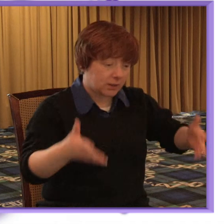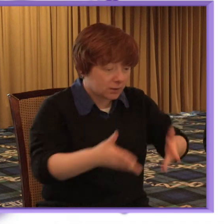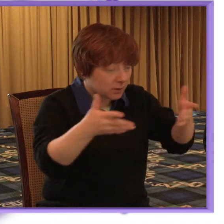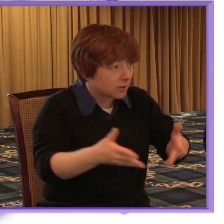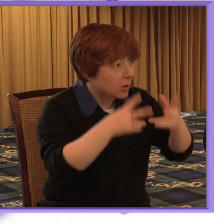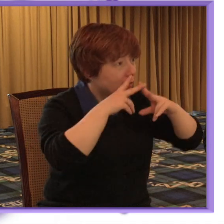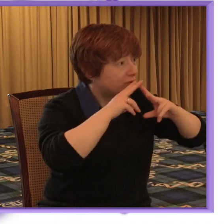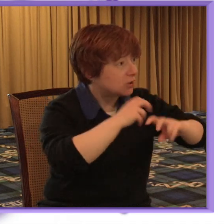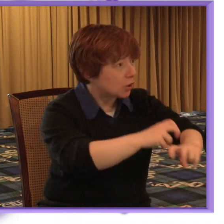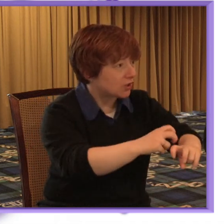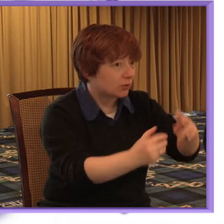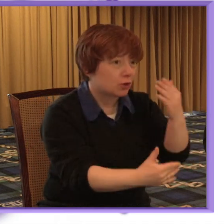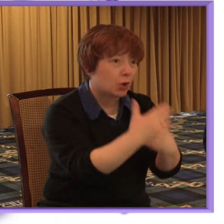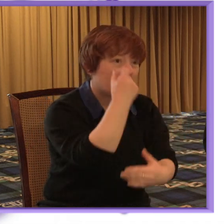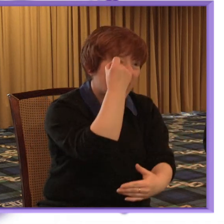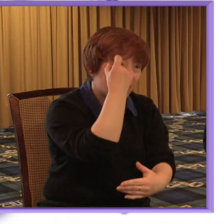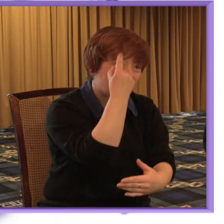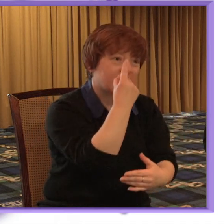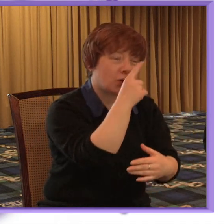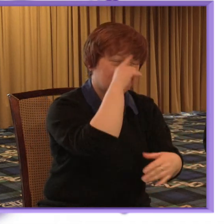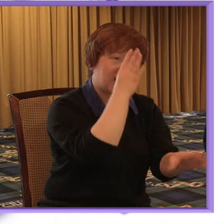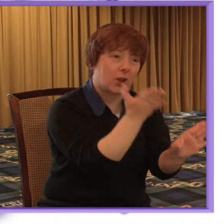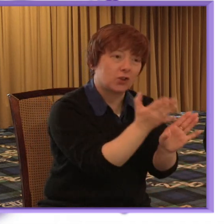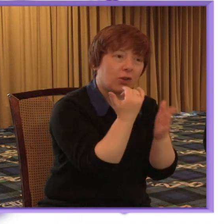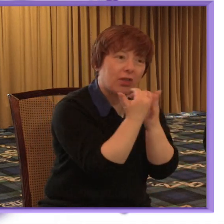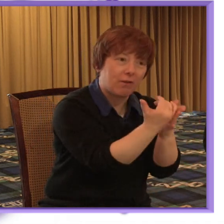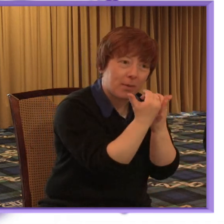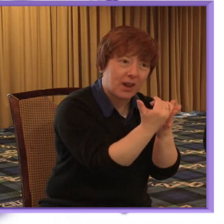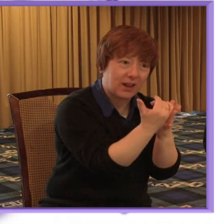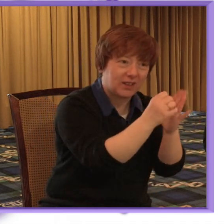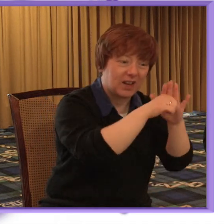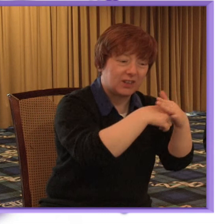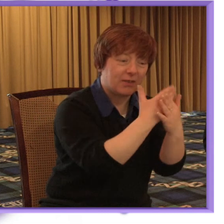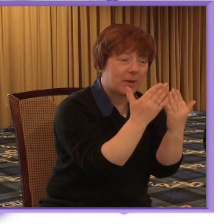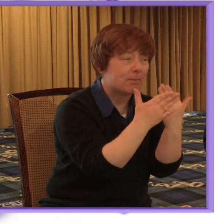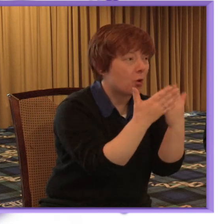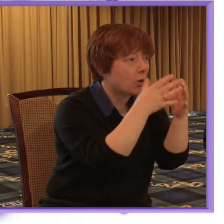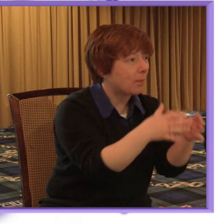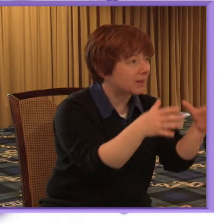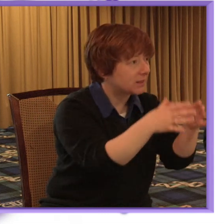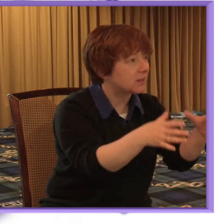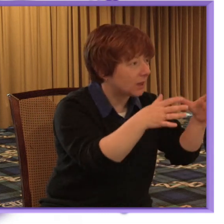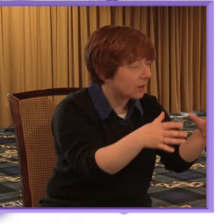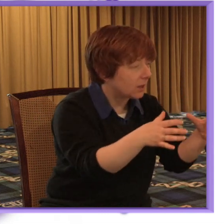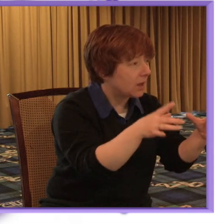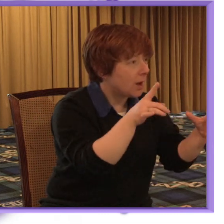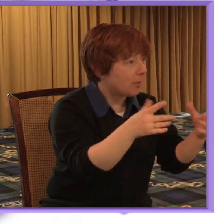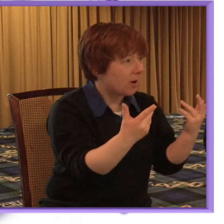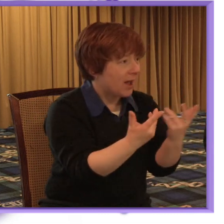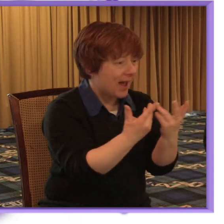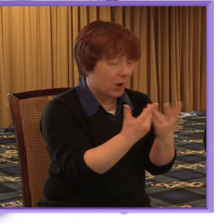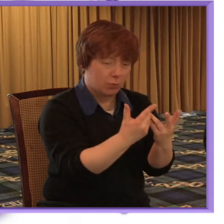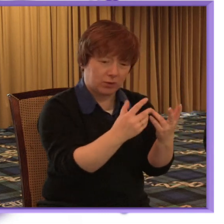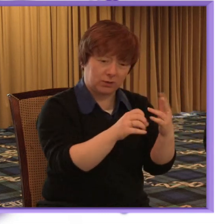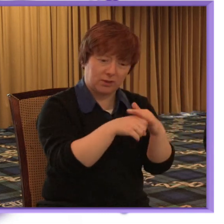in psychological therapies and developing capacity within the workforce but what role can ppm play in promoting research into the independencies